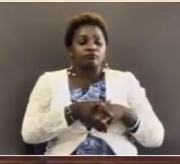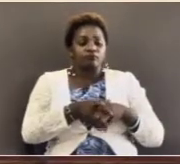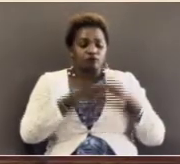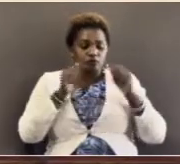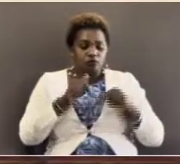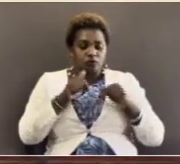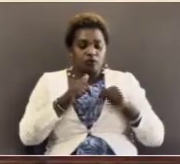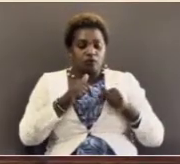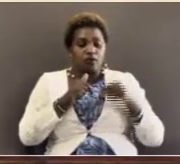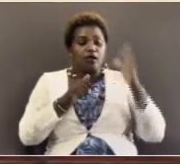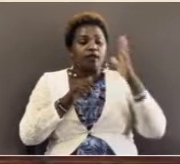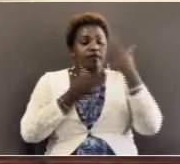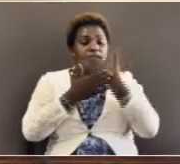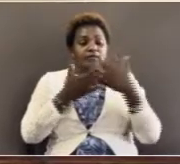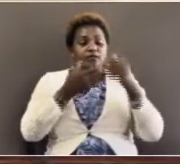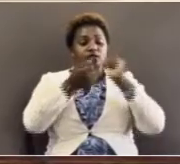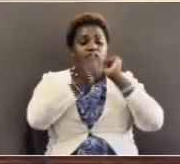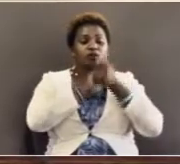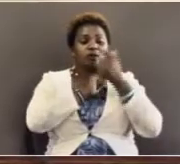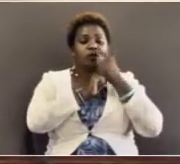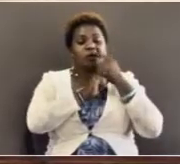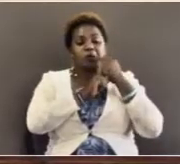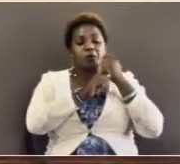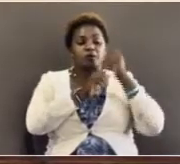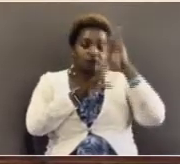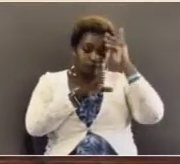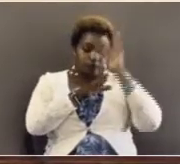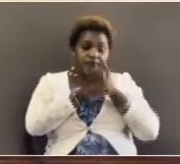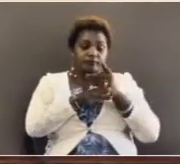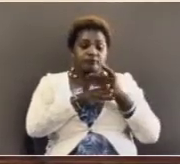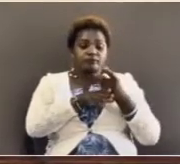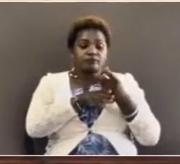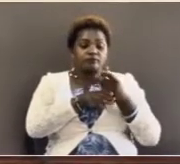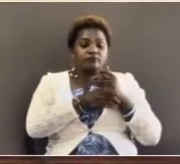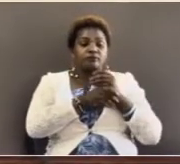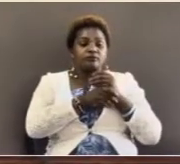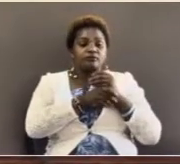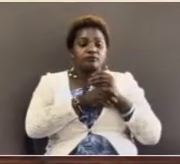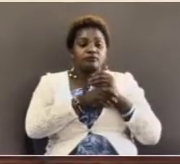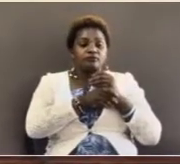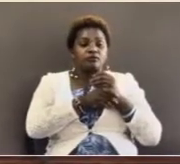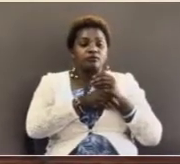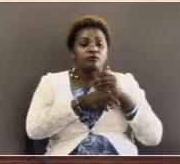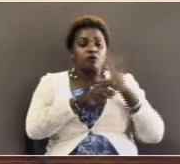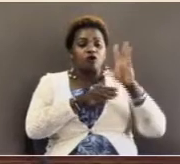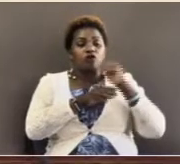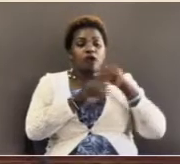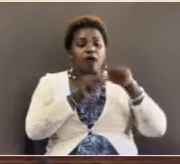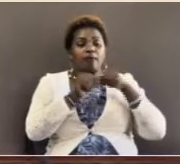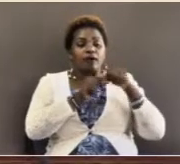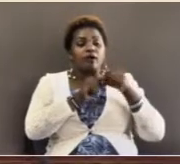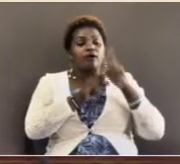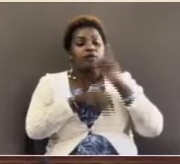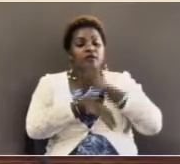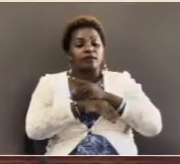They did not sleep. They decided to go back to Jerusalem and talk about